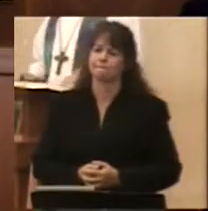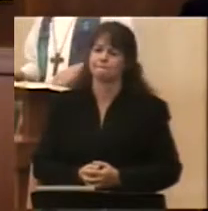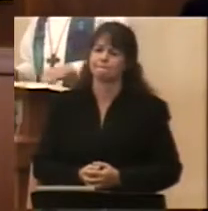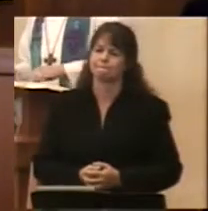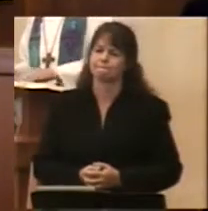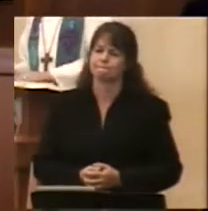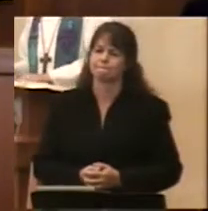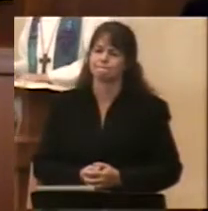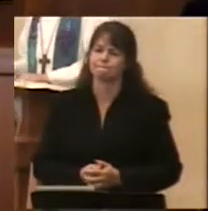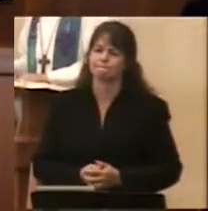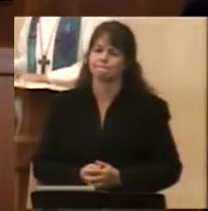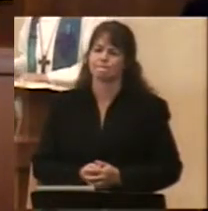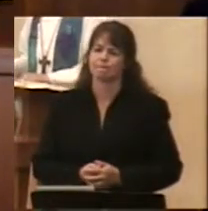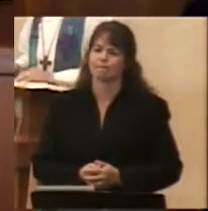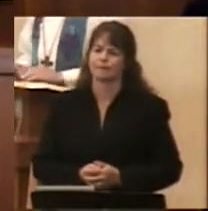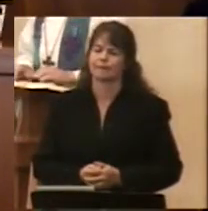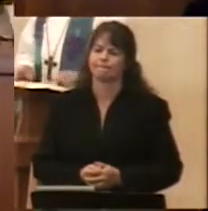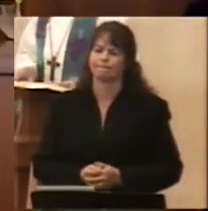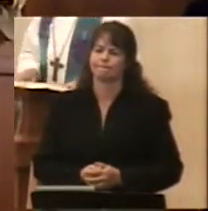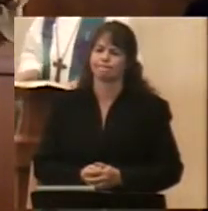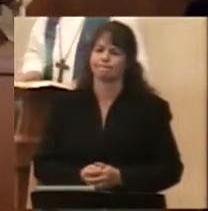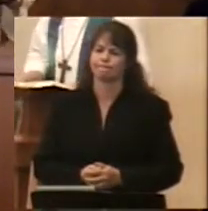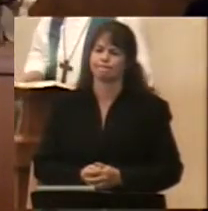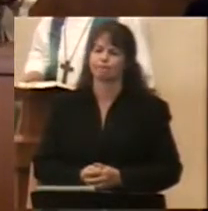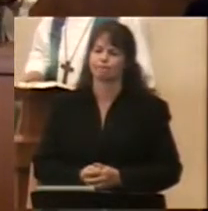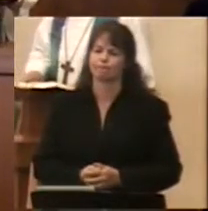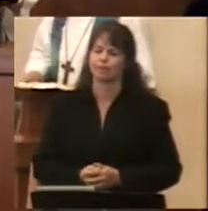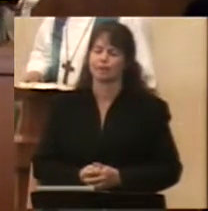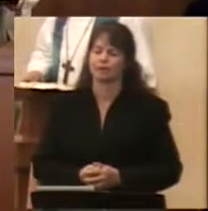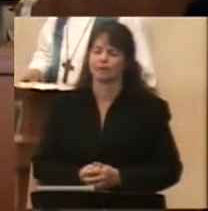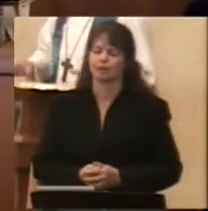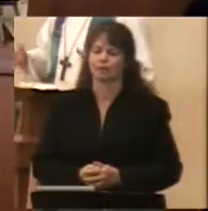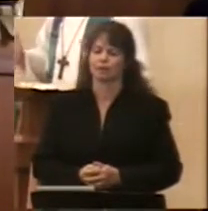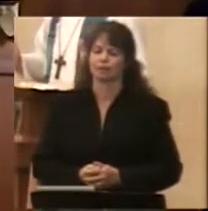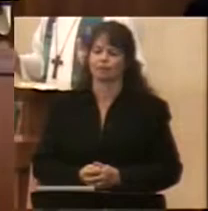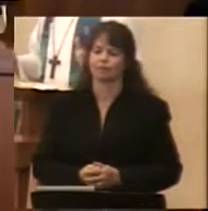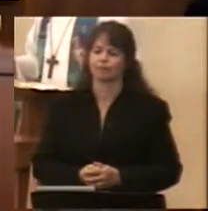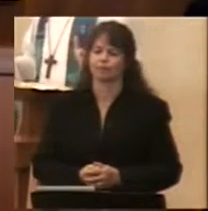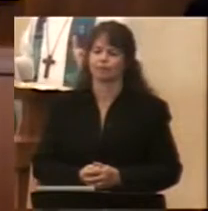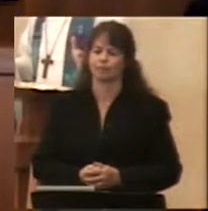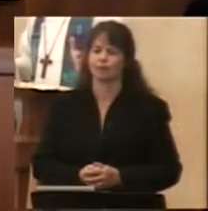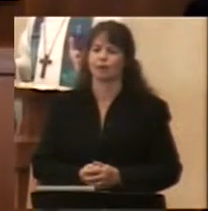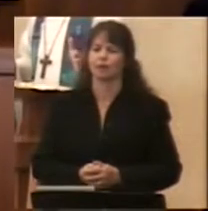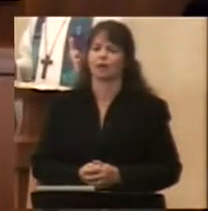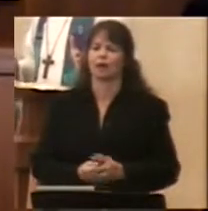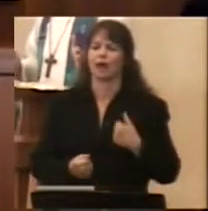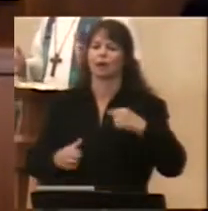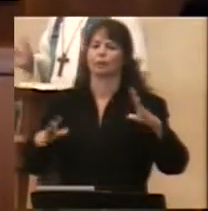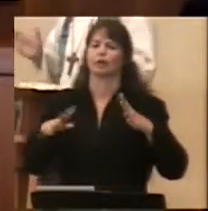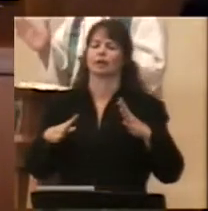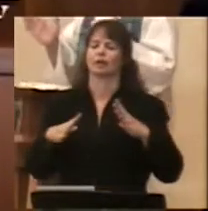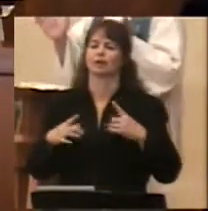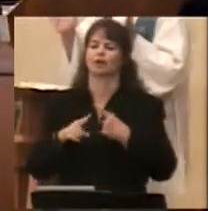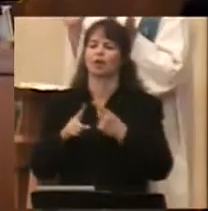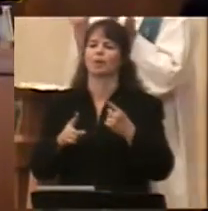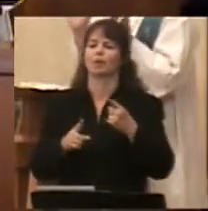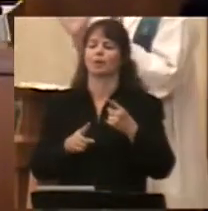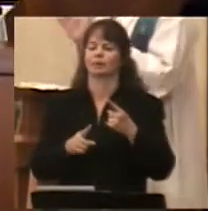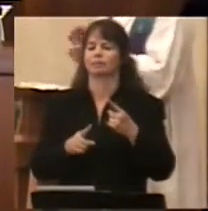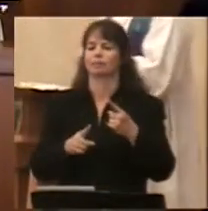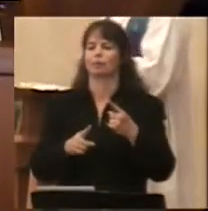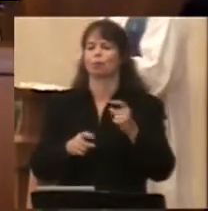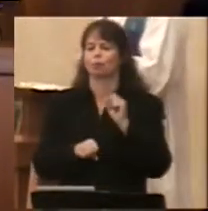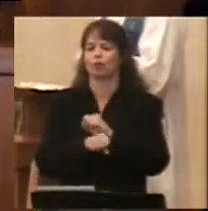I had a couple weeks away from the office this month. One week I was